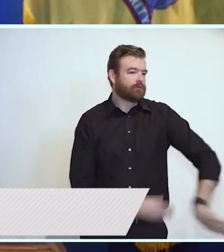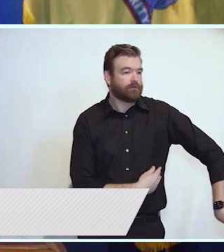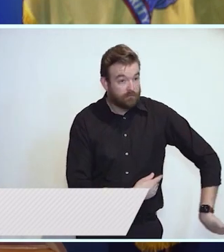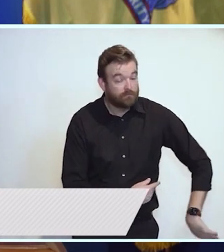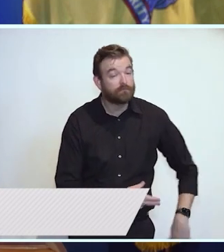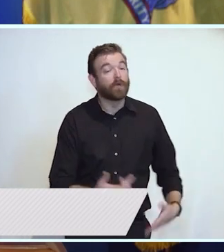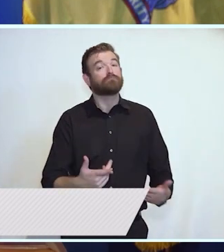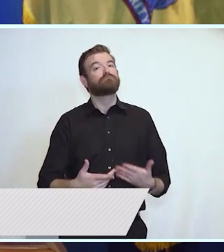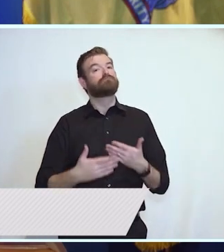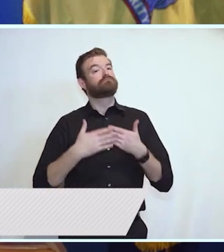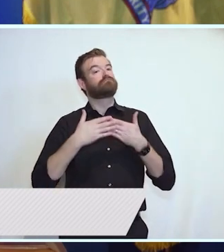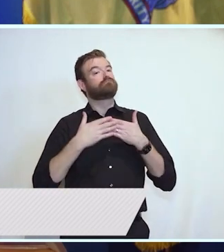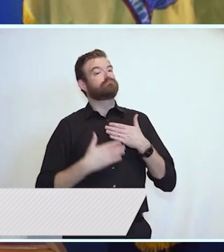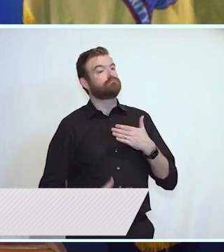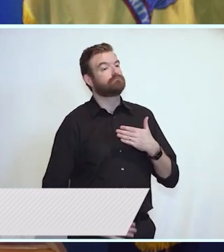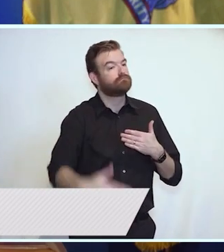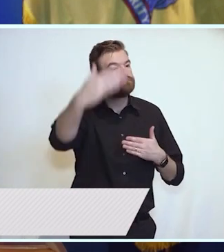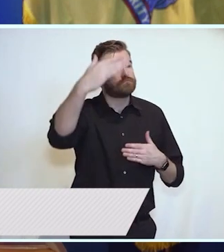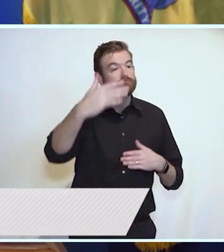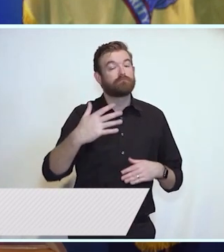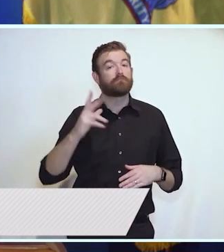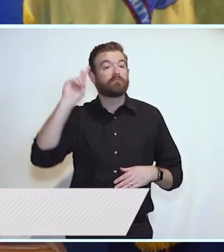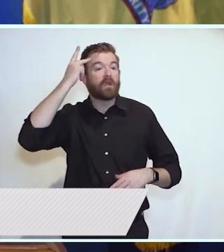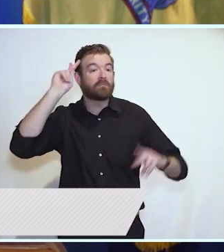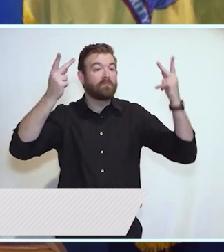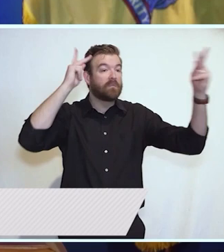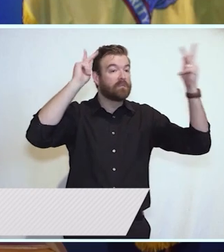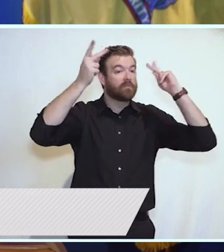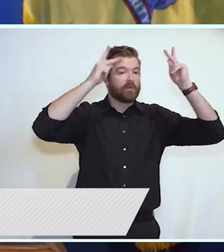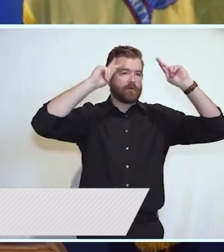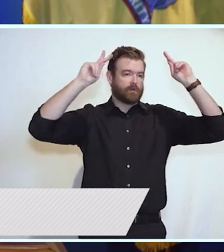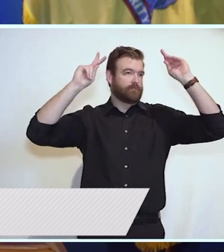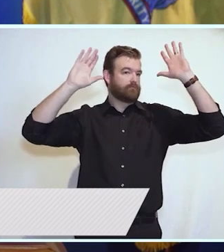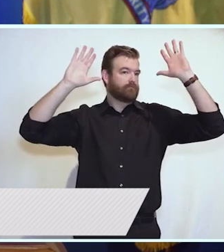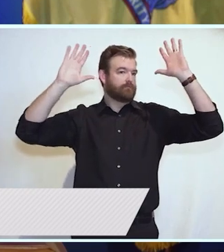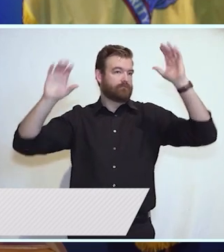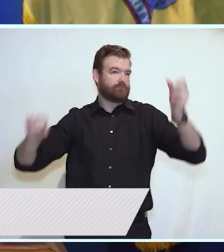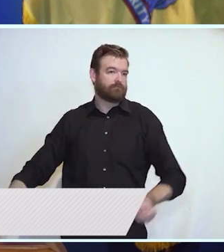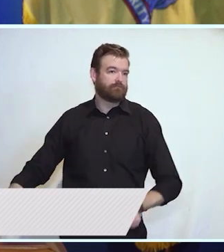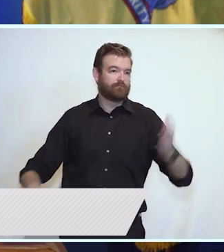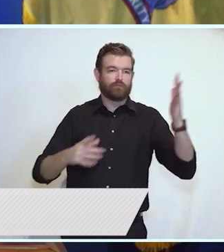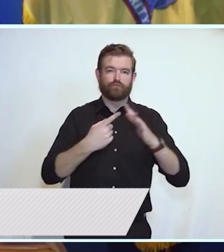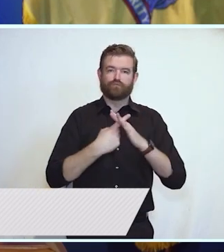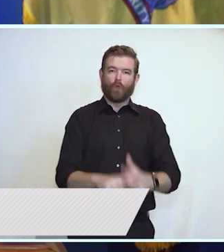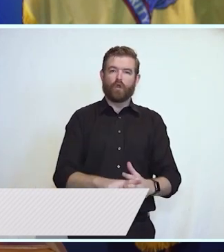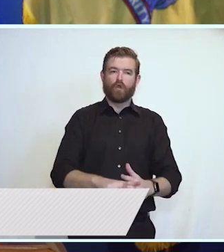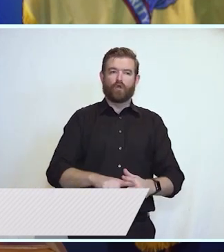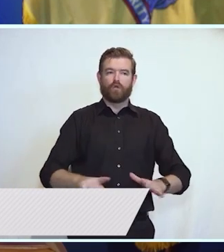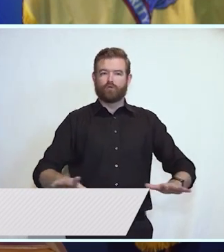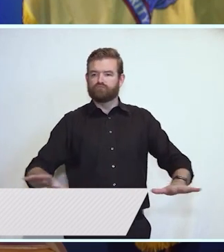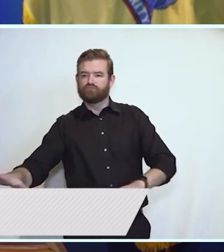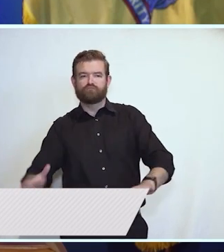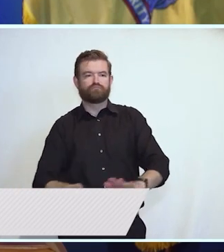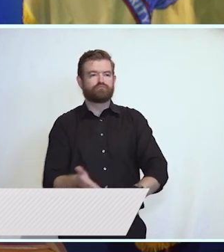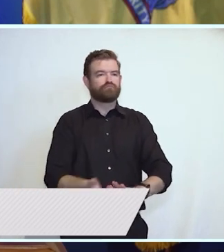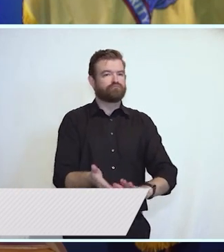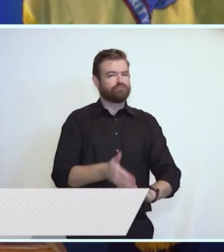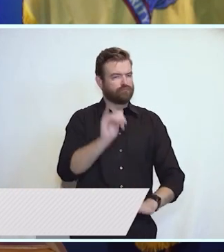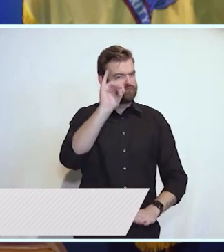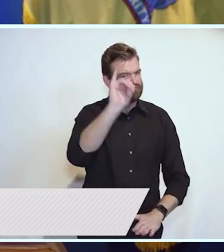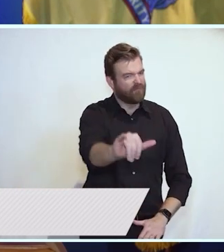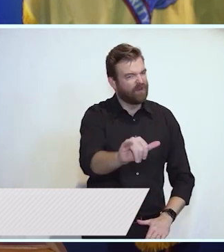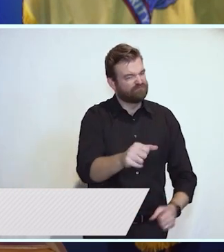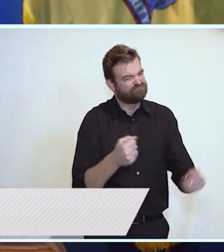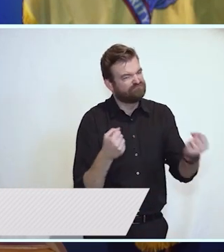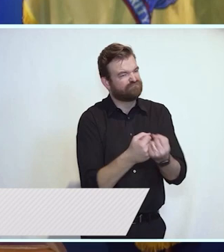the politicking ends and the governing begins. That's true patriotism. We must continue to prove that the